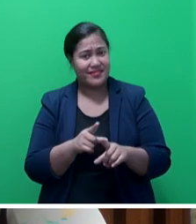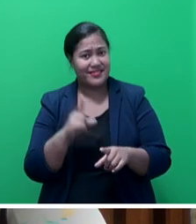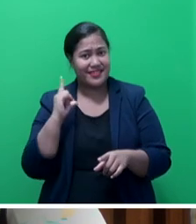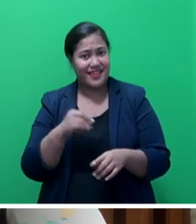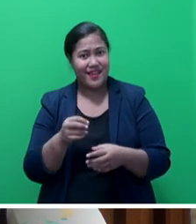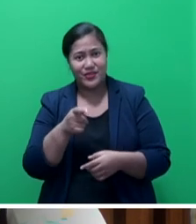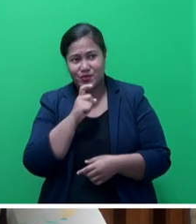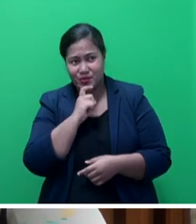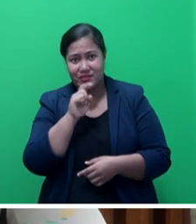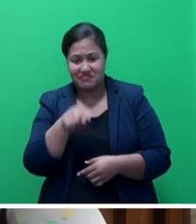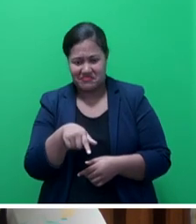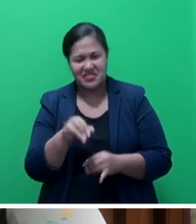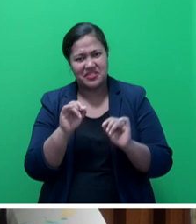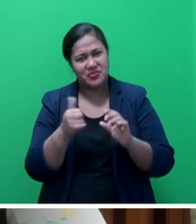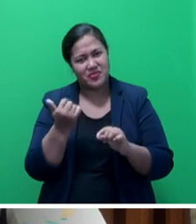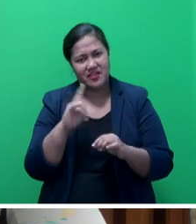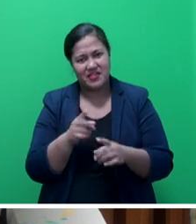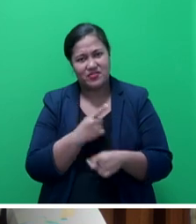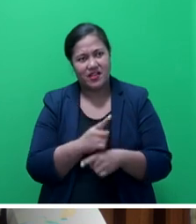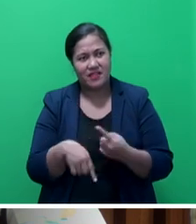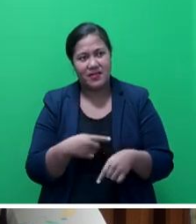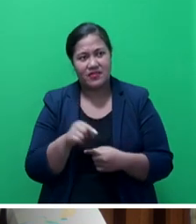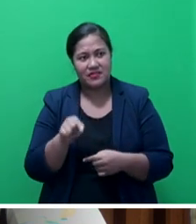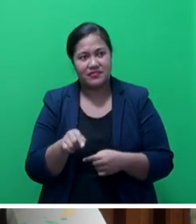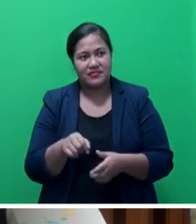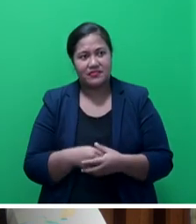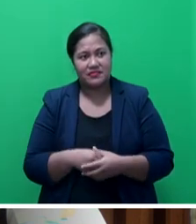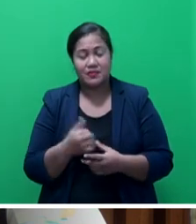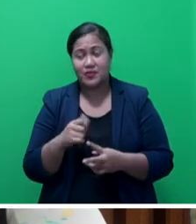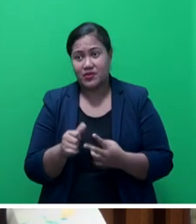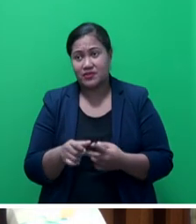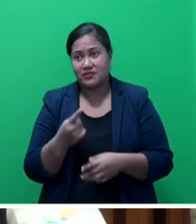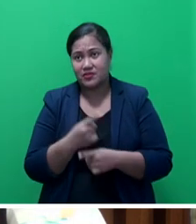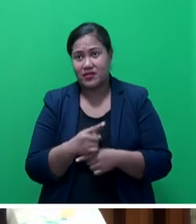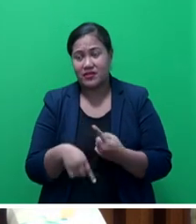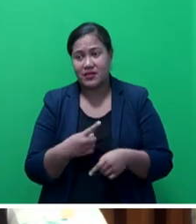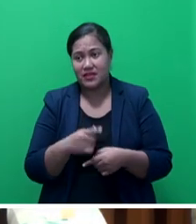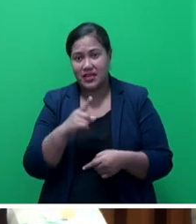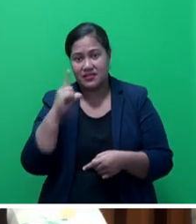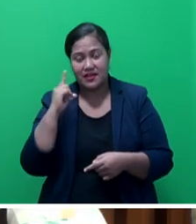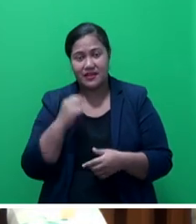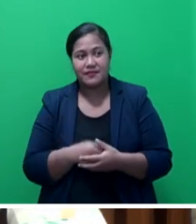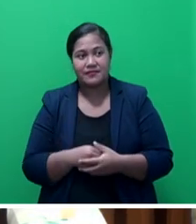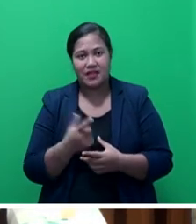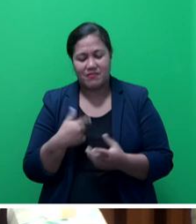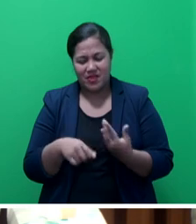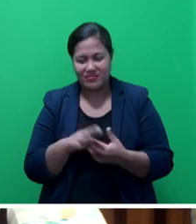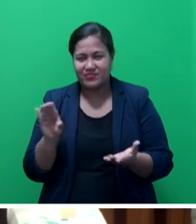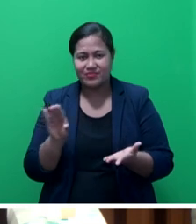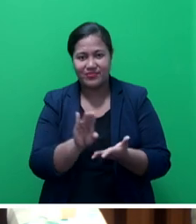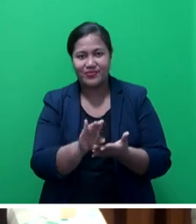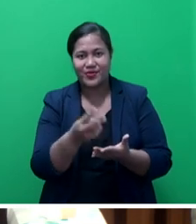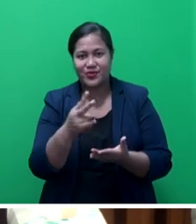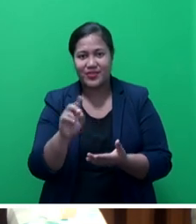this matter had already been addressed. Mr. Speaker, sir, as highlighted yesterday, the allocation of $27